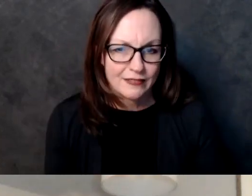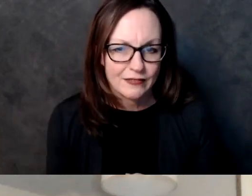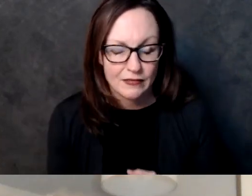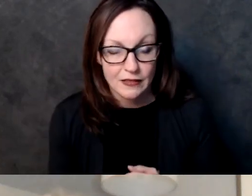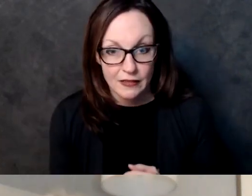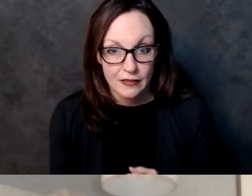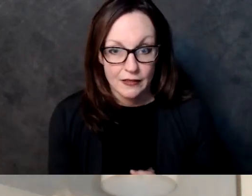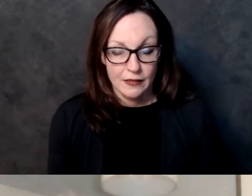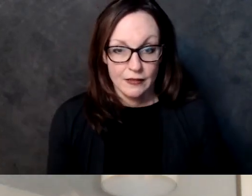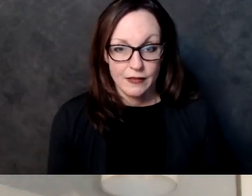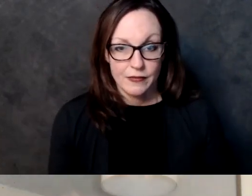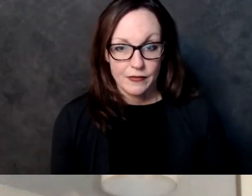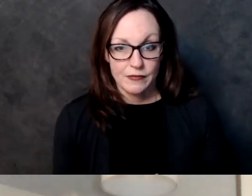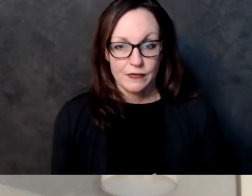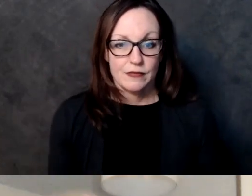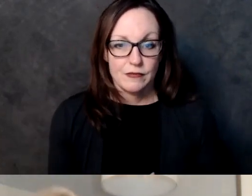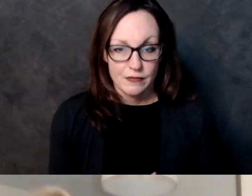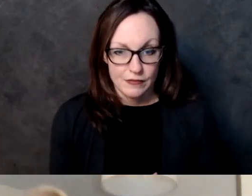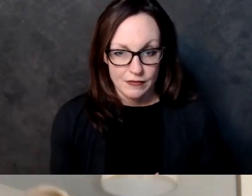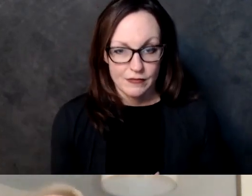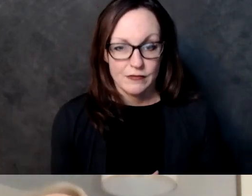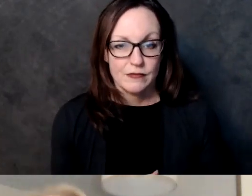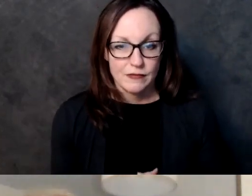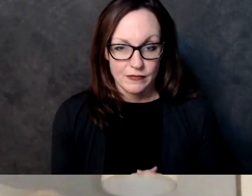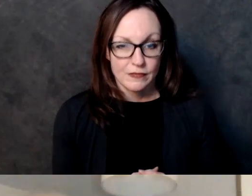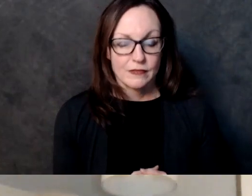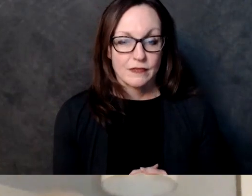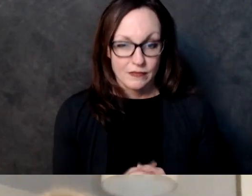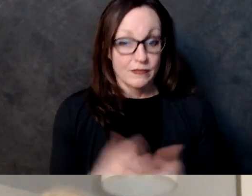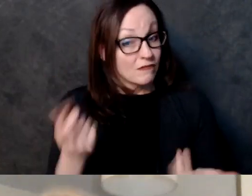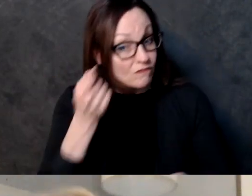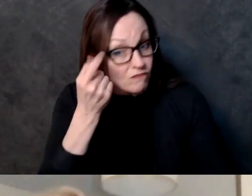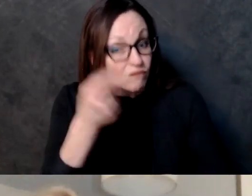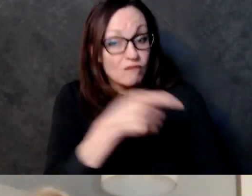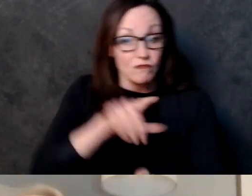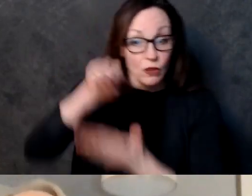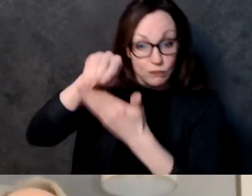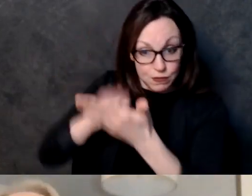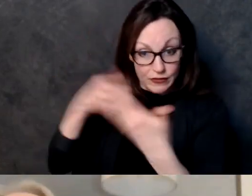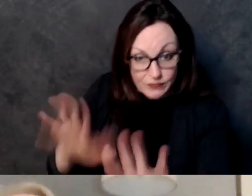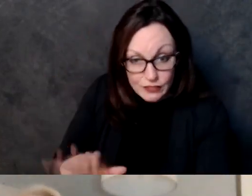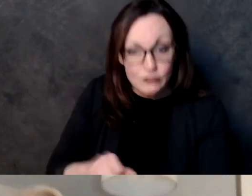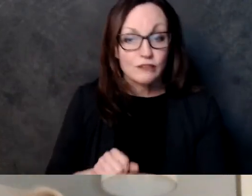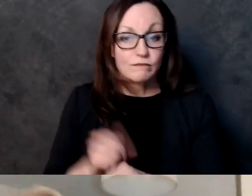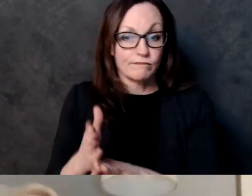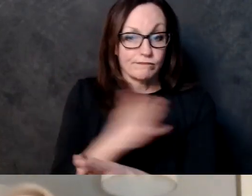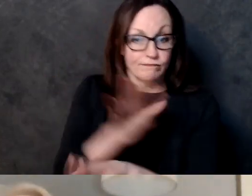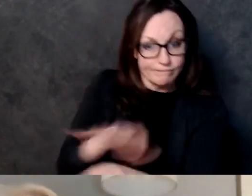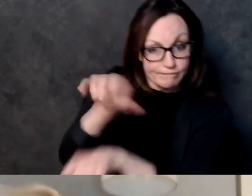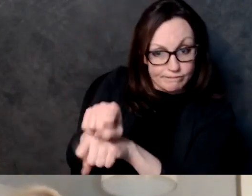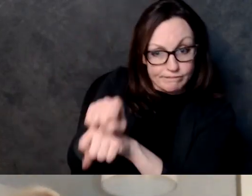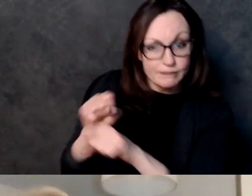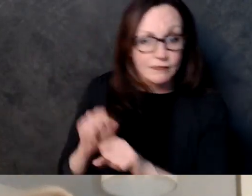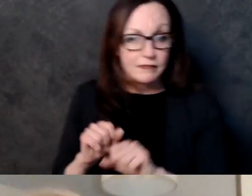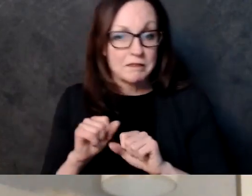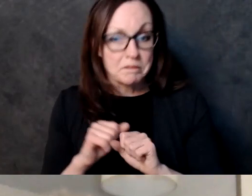to put their name on a wait list if you're eligible and you don't want to wait that long we encourage you to contact your direct care provider um to make an appointment